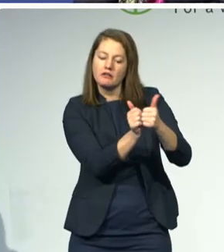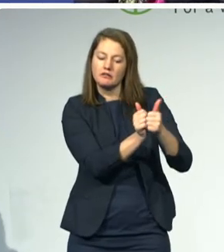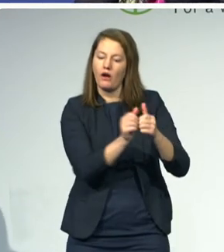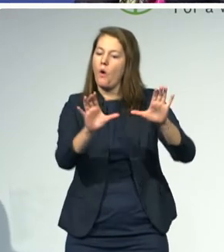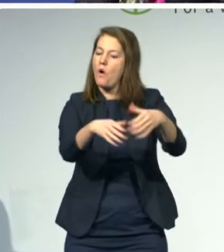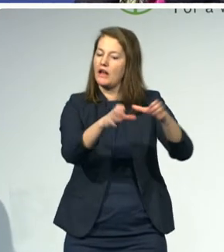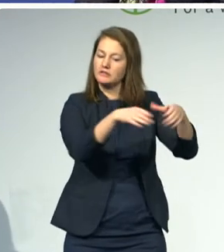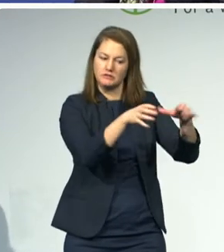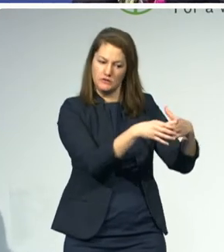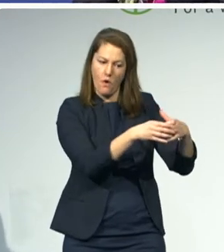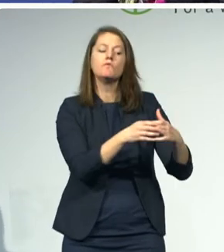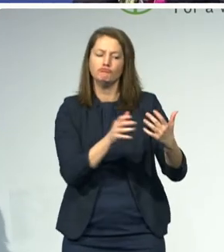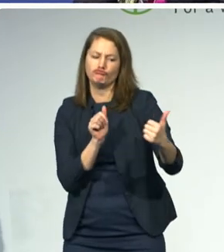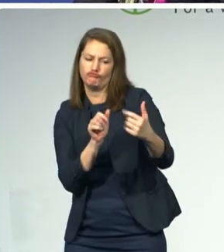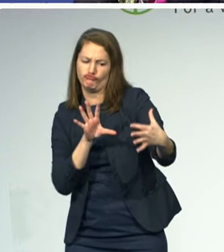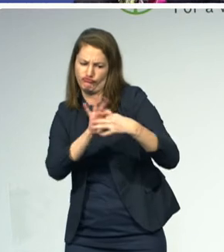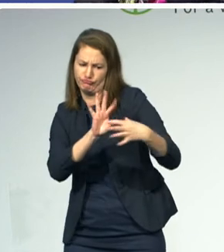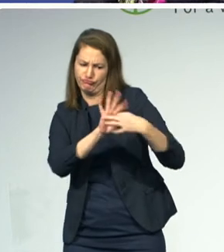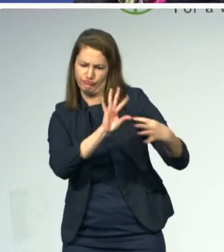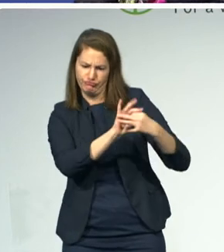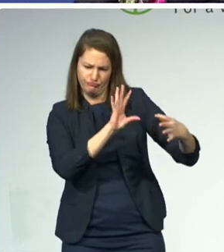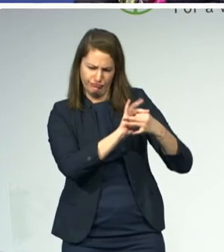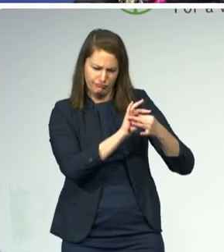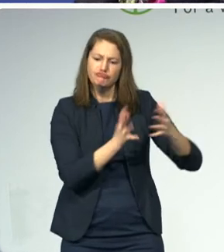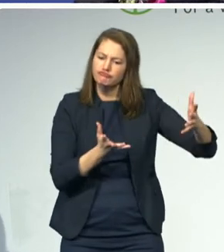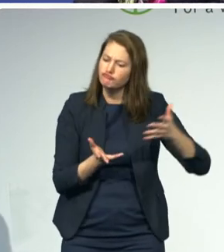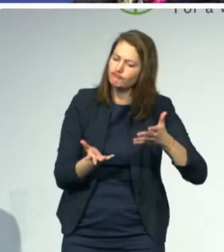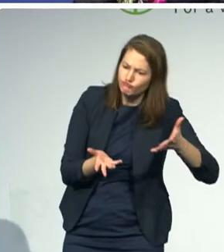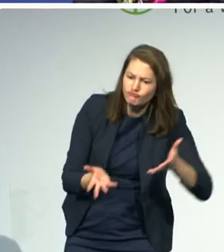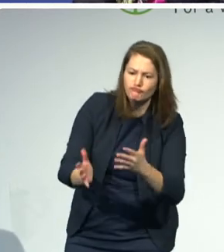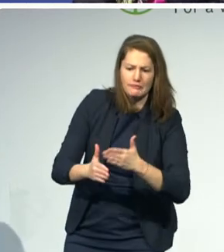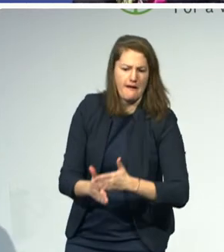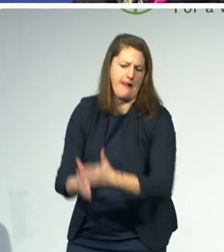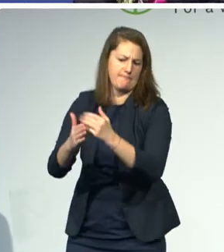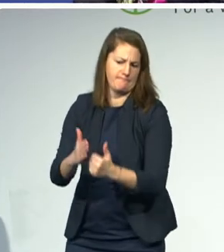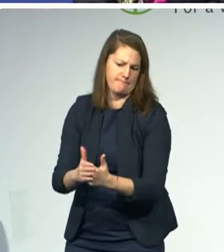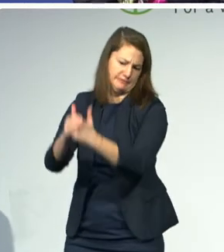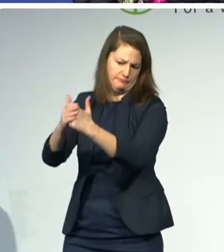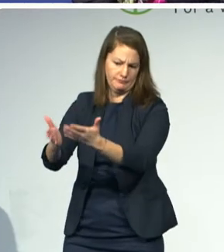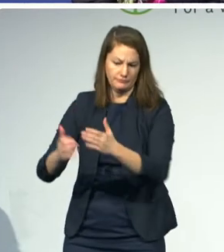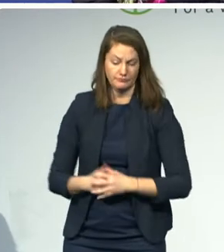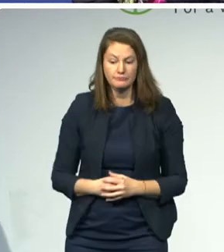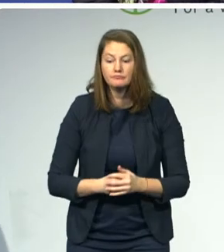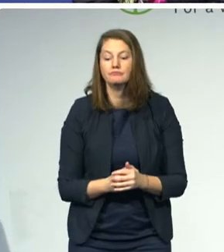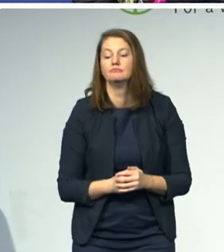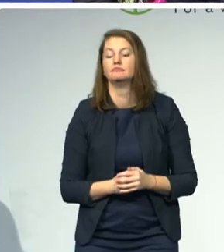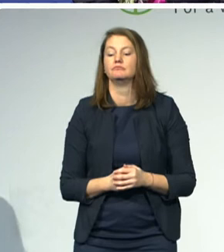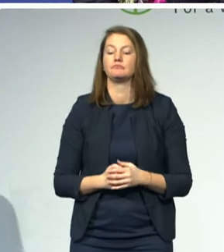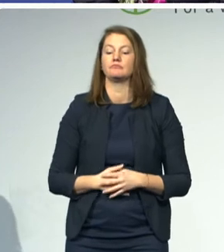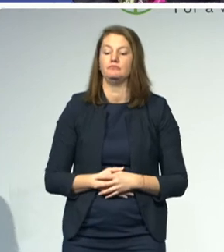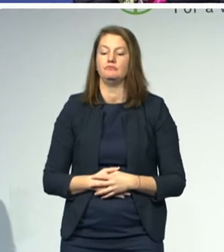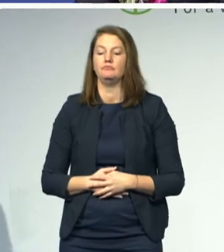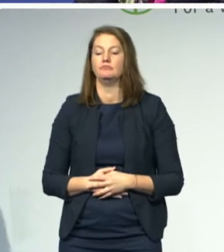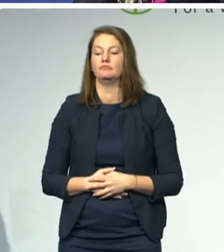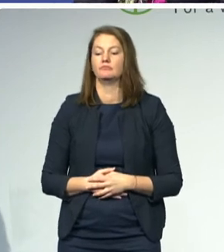to prove data collection and look at management systems. And in Rwanda, we're also providing